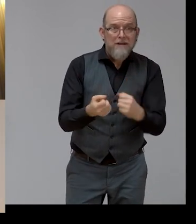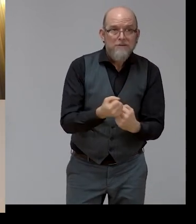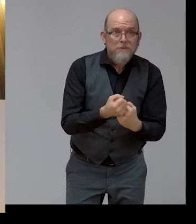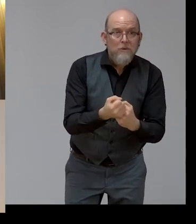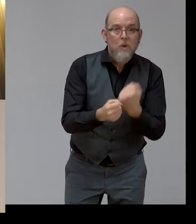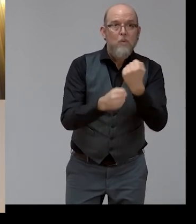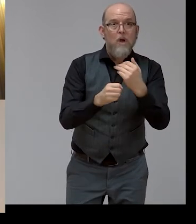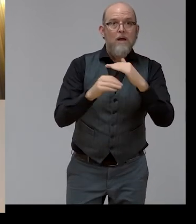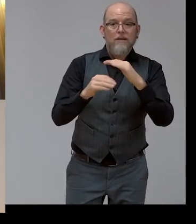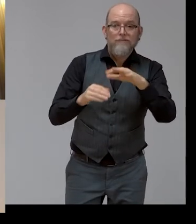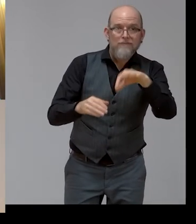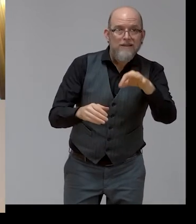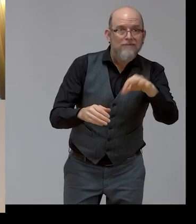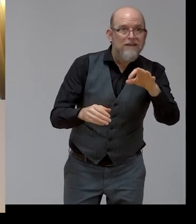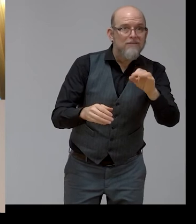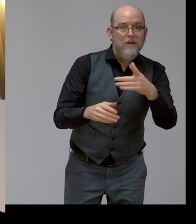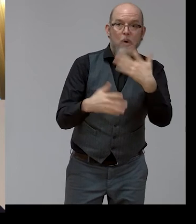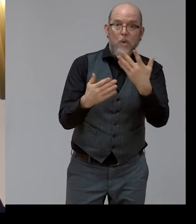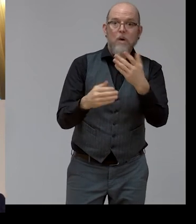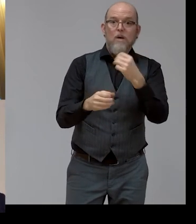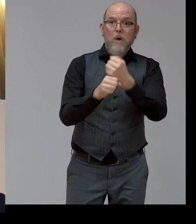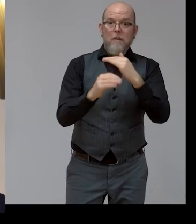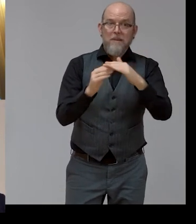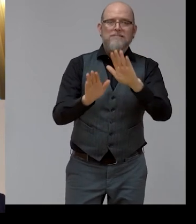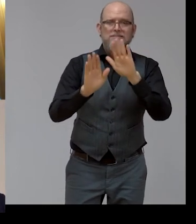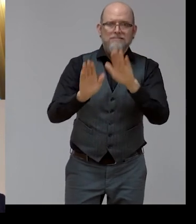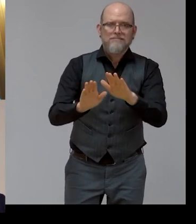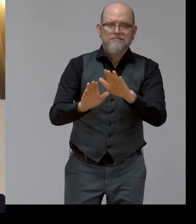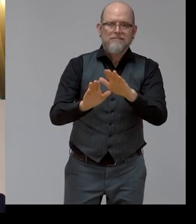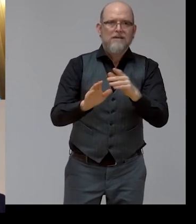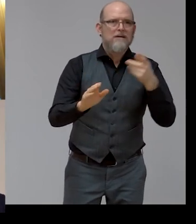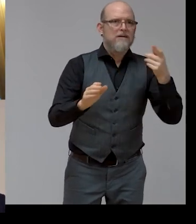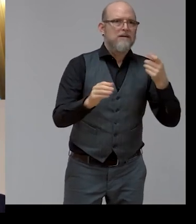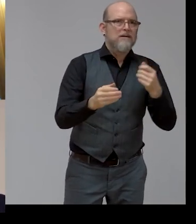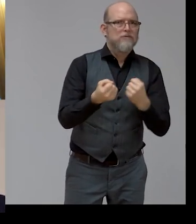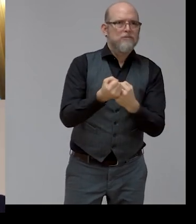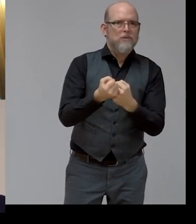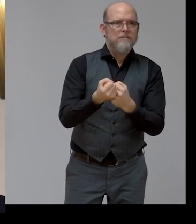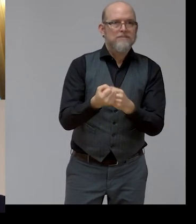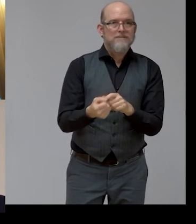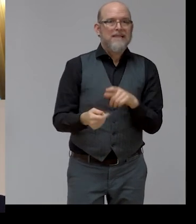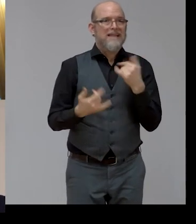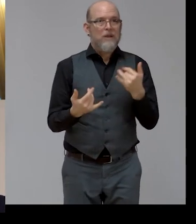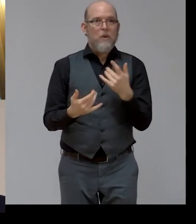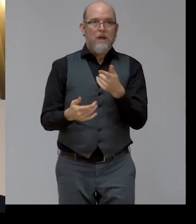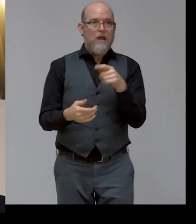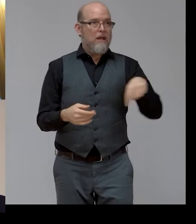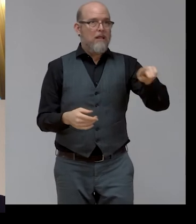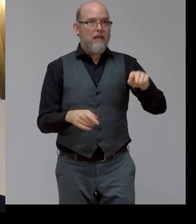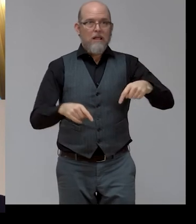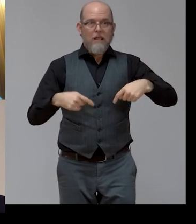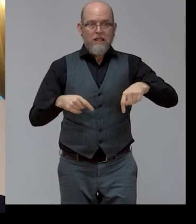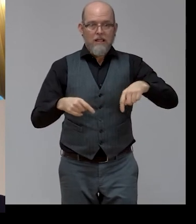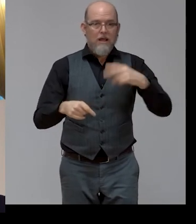And it's also due to anxiety about the coverage of the additional costs of disability, the interaction between